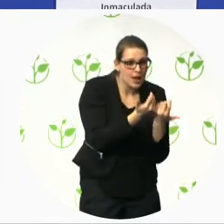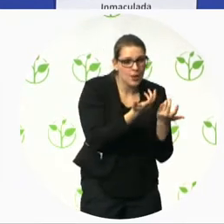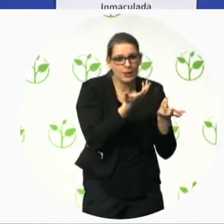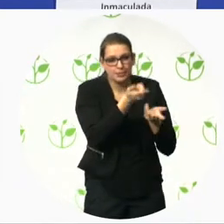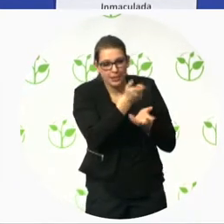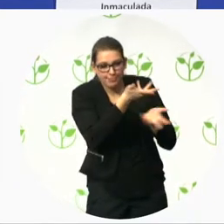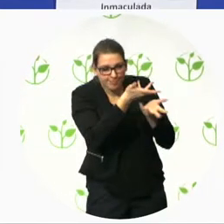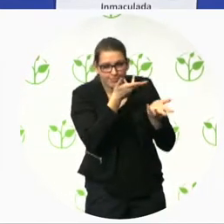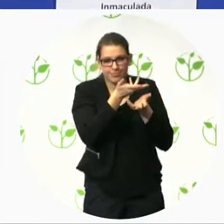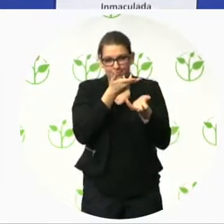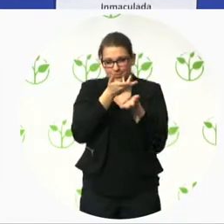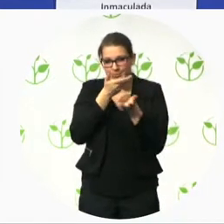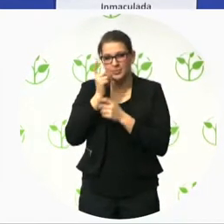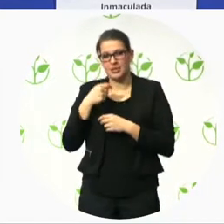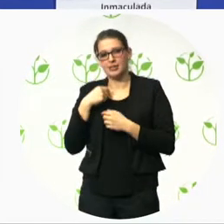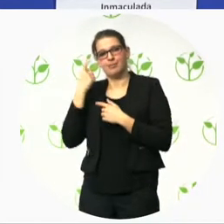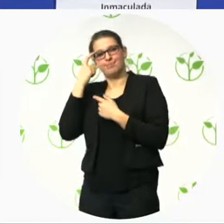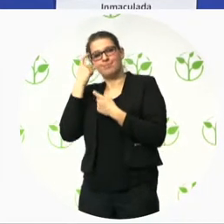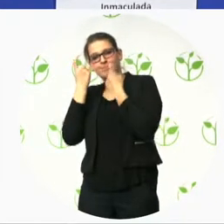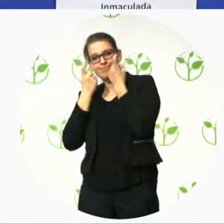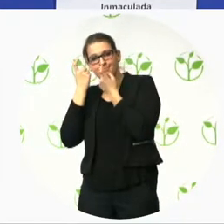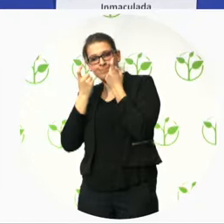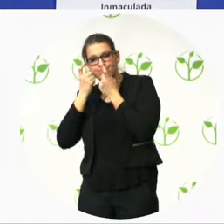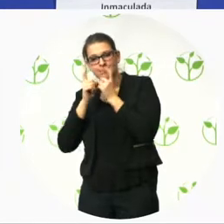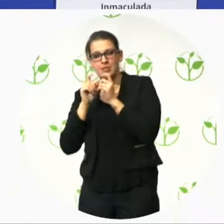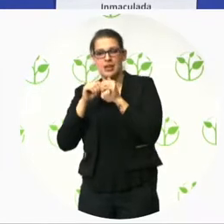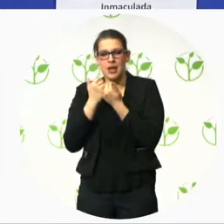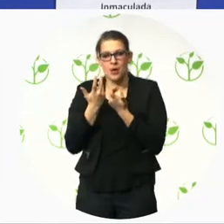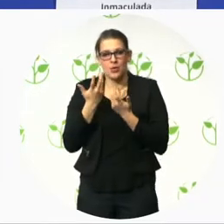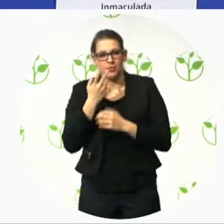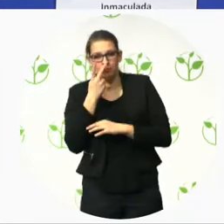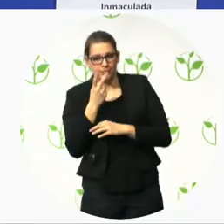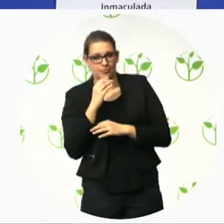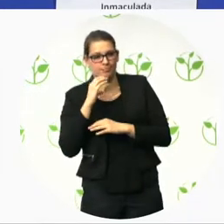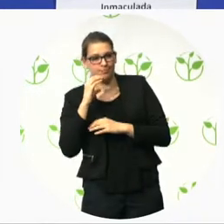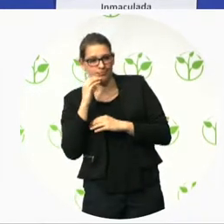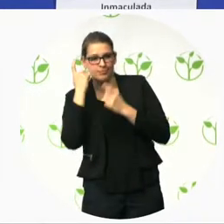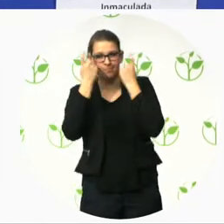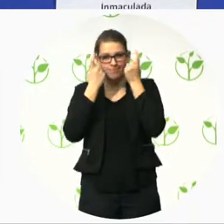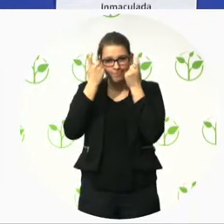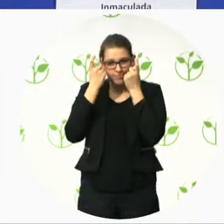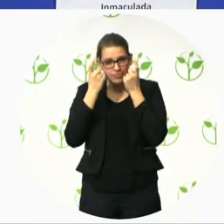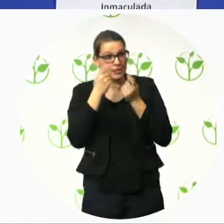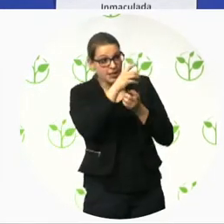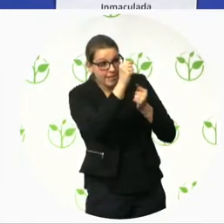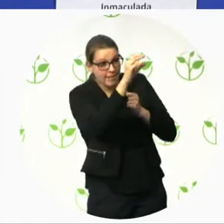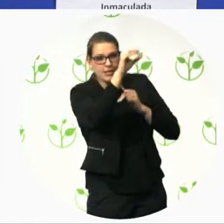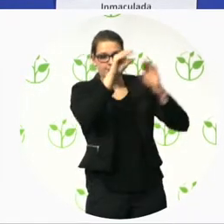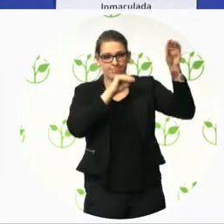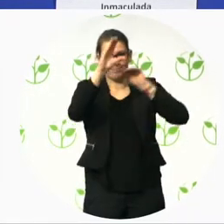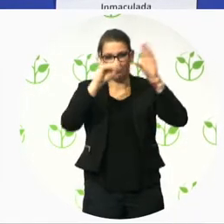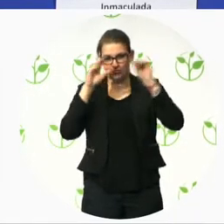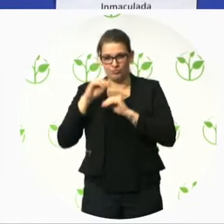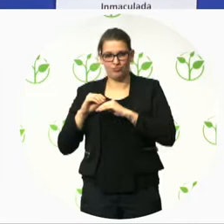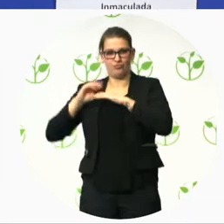concentrate our efforts to close those gaps? I hope that in the session that we will have today, we will have